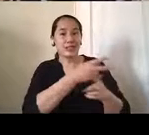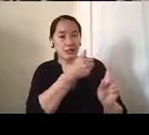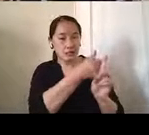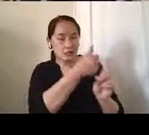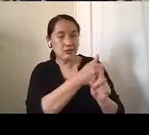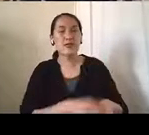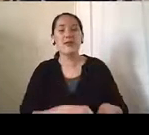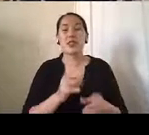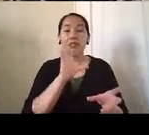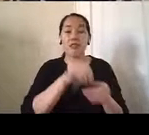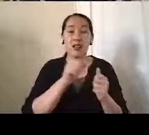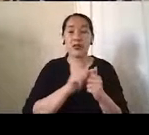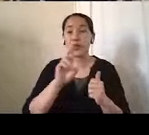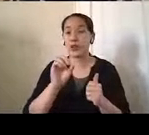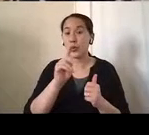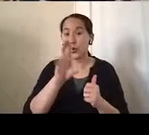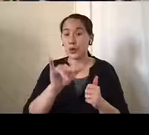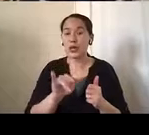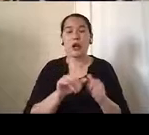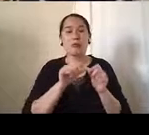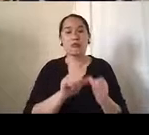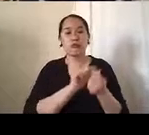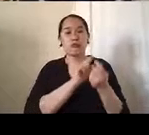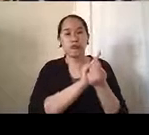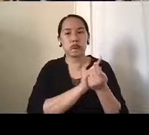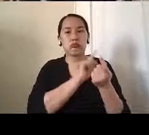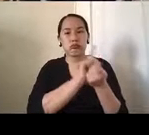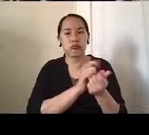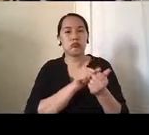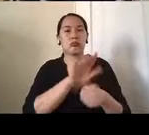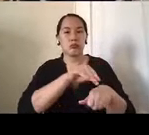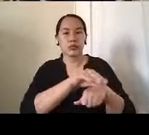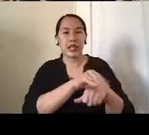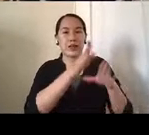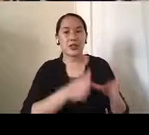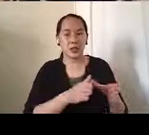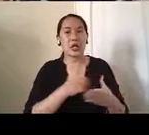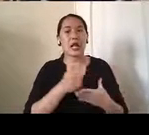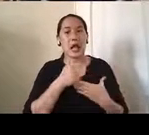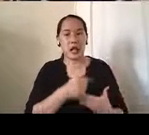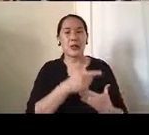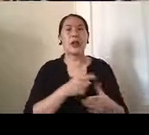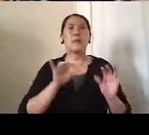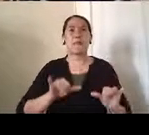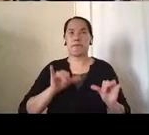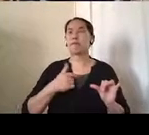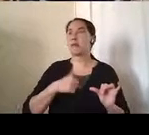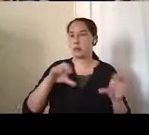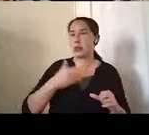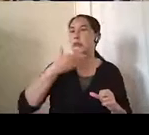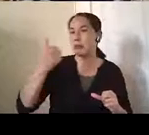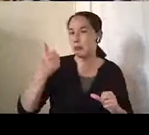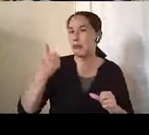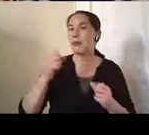she continued to meet with her counselor and that was very helpful and reassuring her that she was doing everything possible to provide